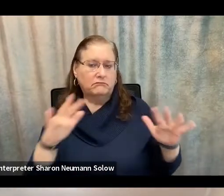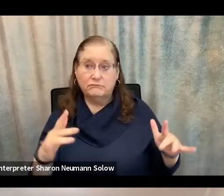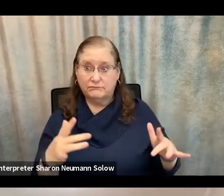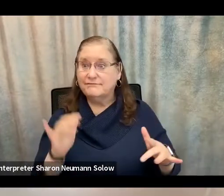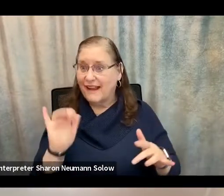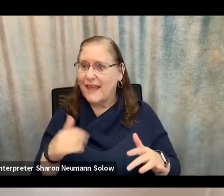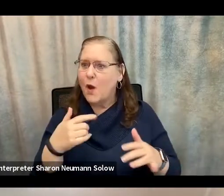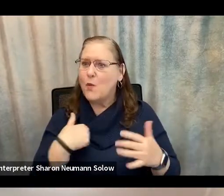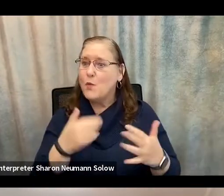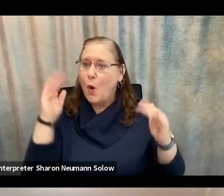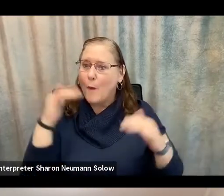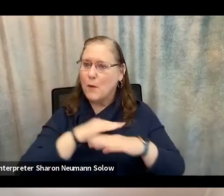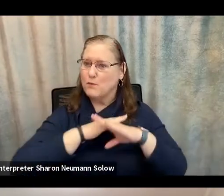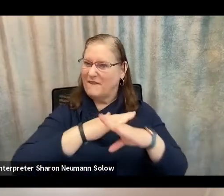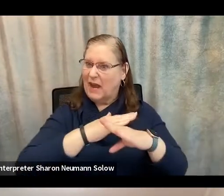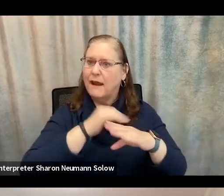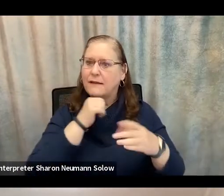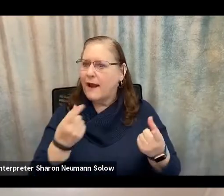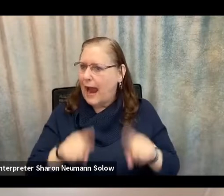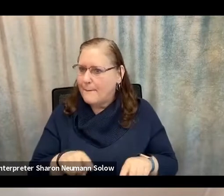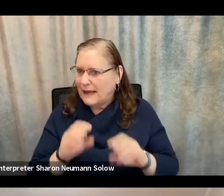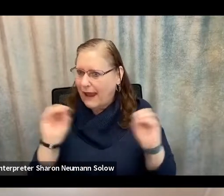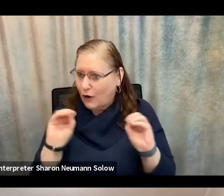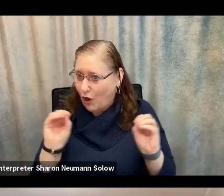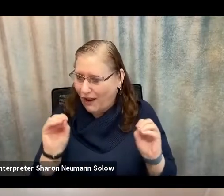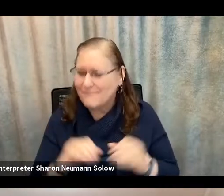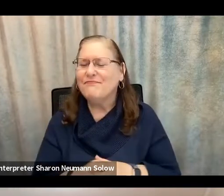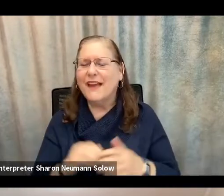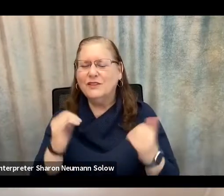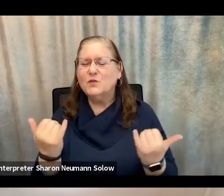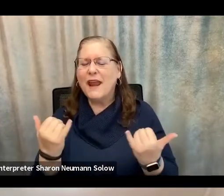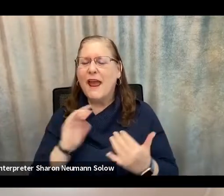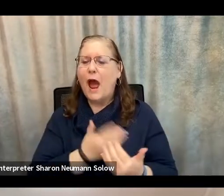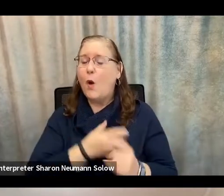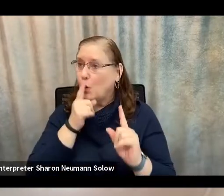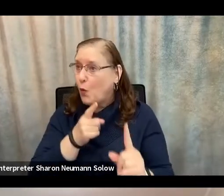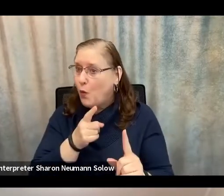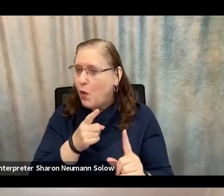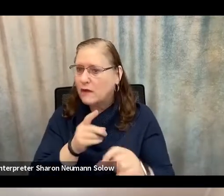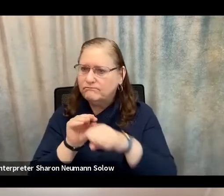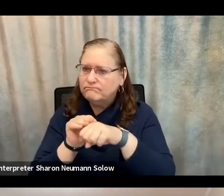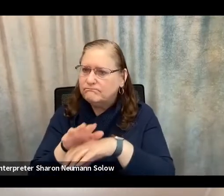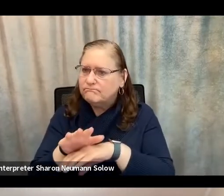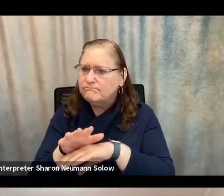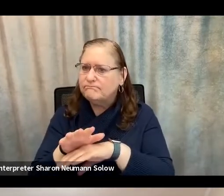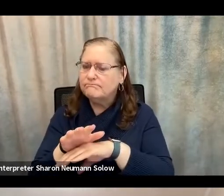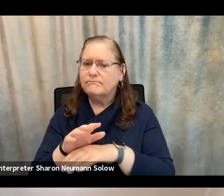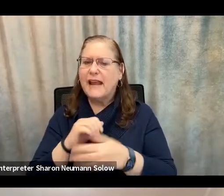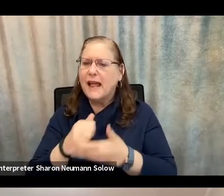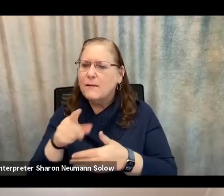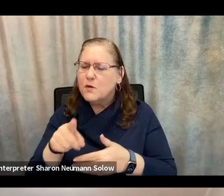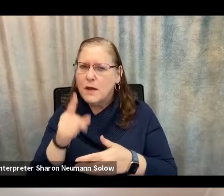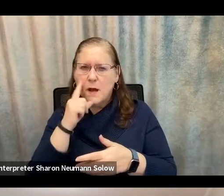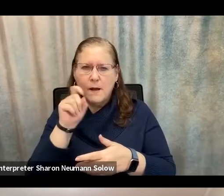today is give you some guidance, some advice on things to look for, things that we